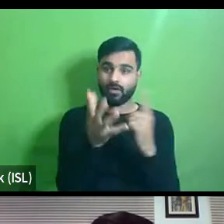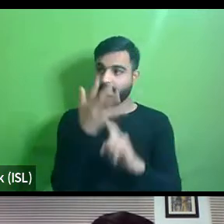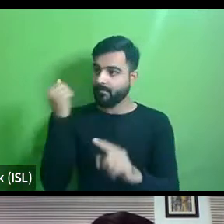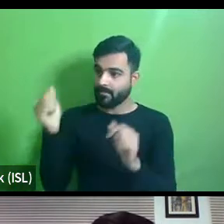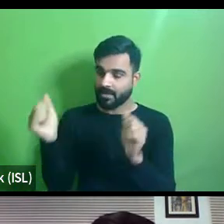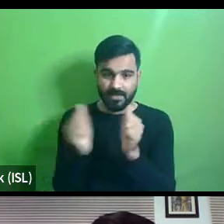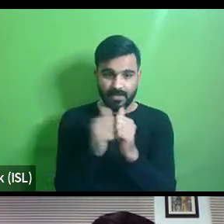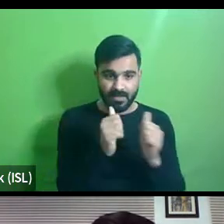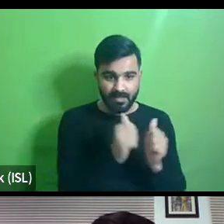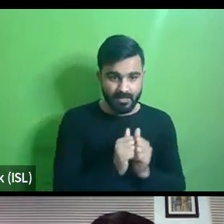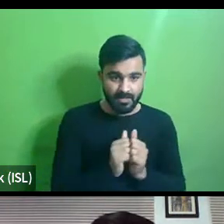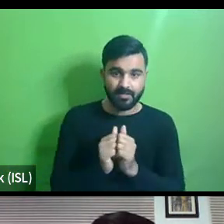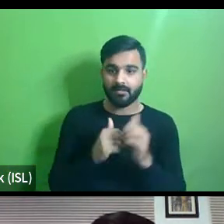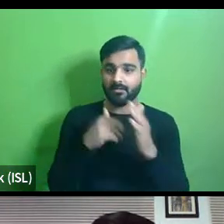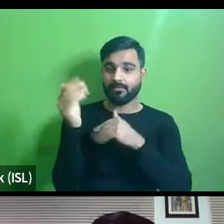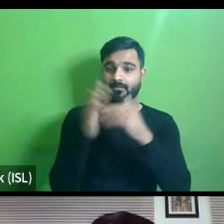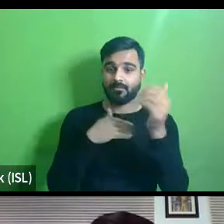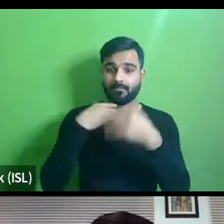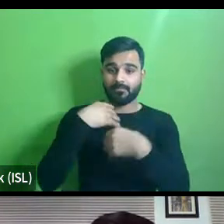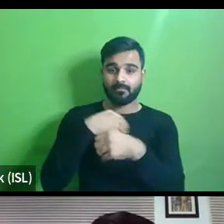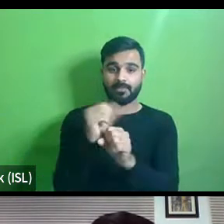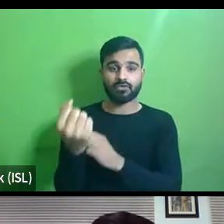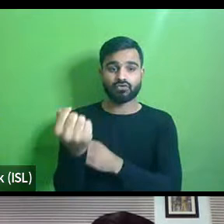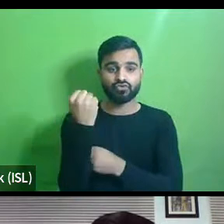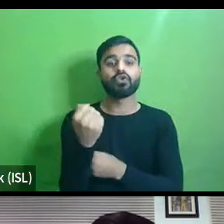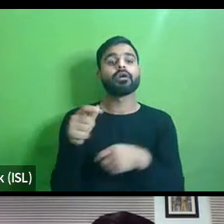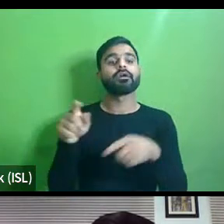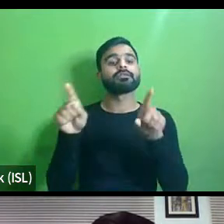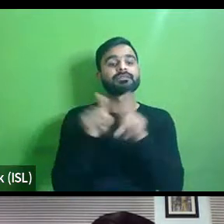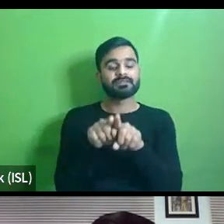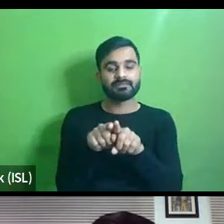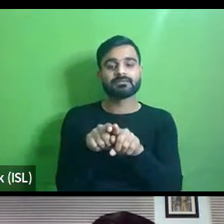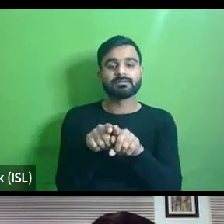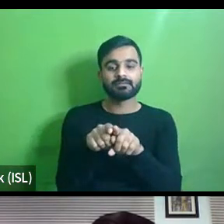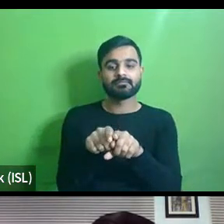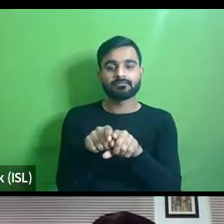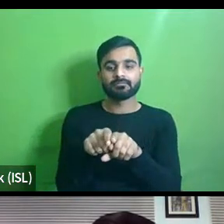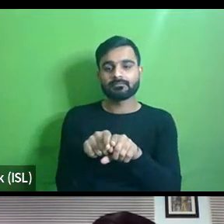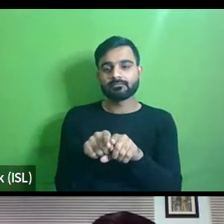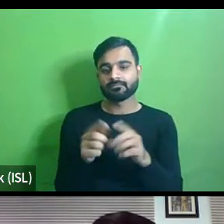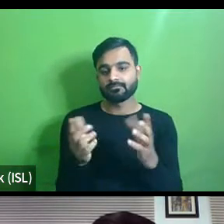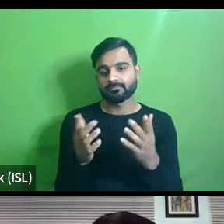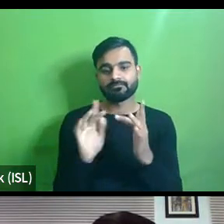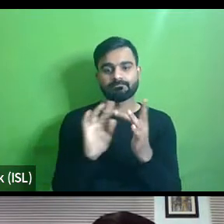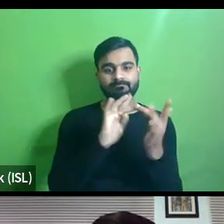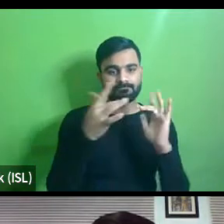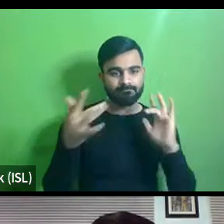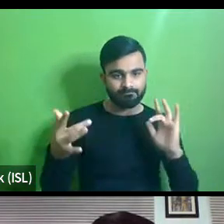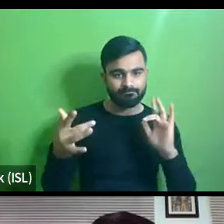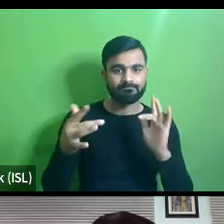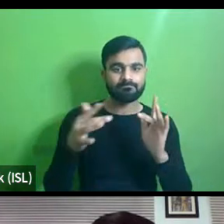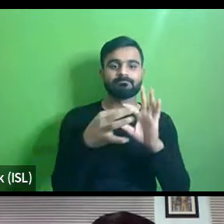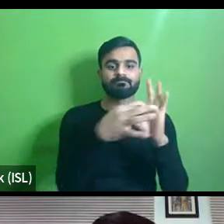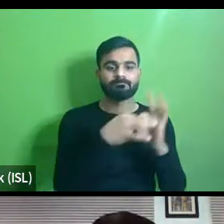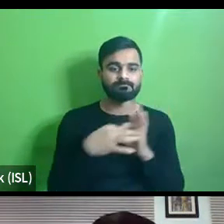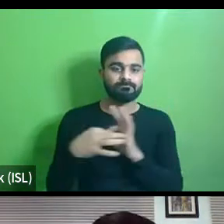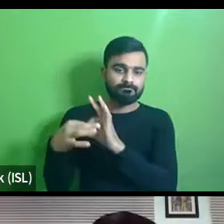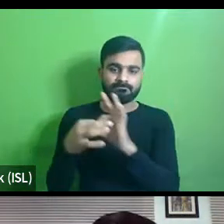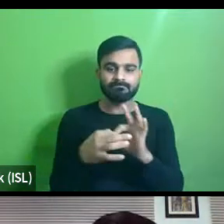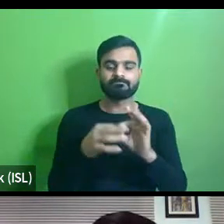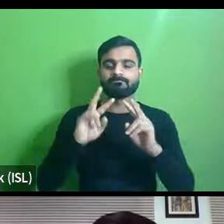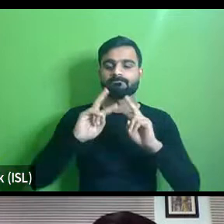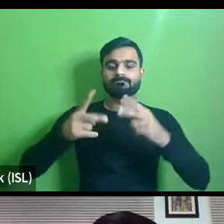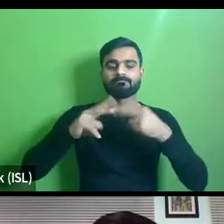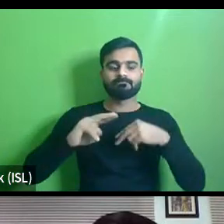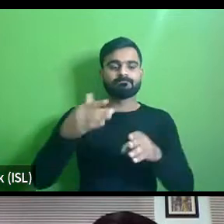uh uh building a stronger kind of a uh uh network or connectivity or correspondence between